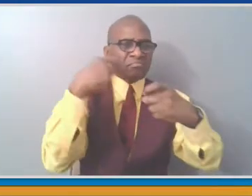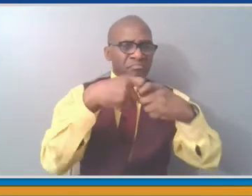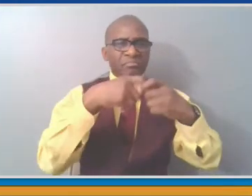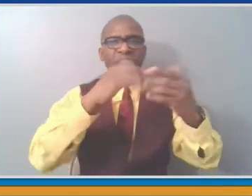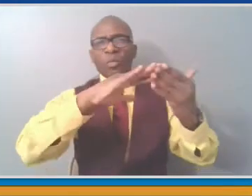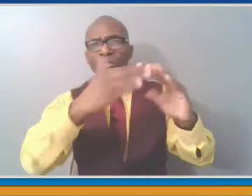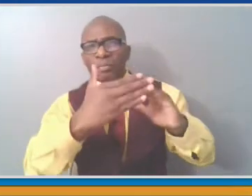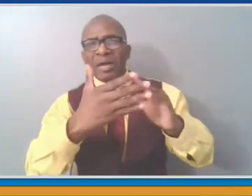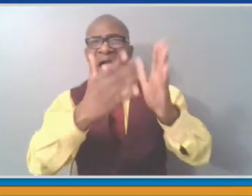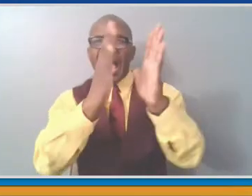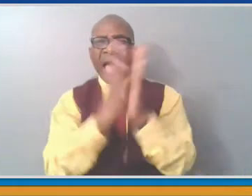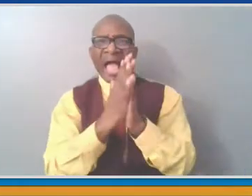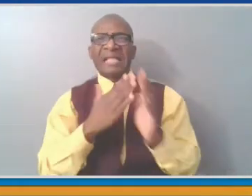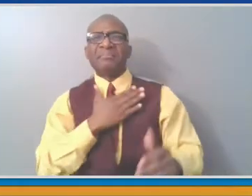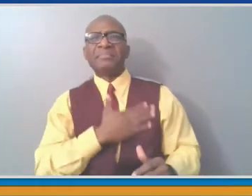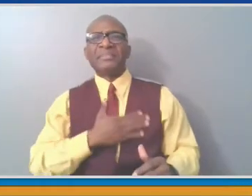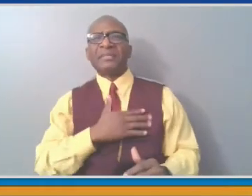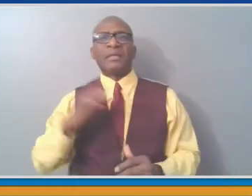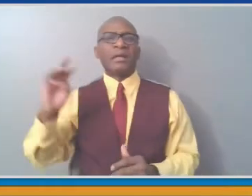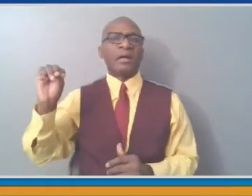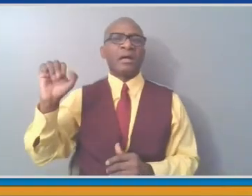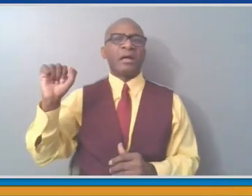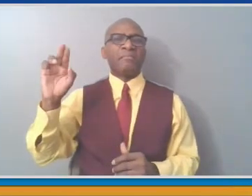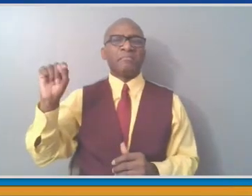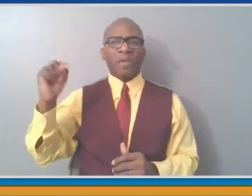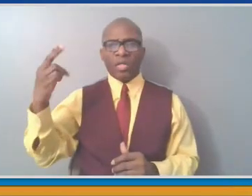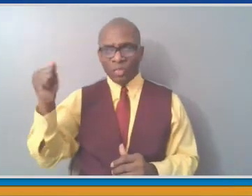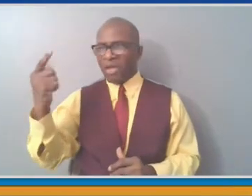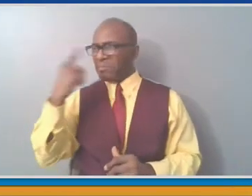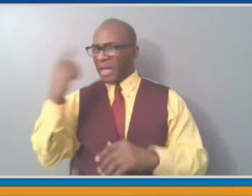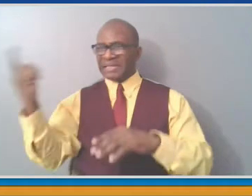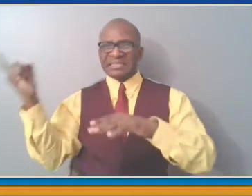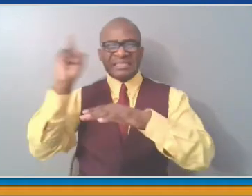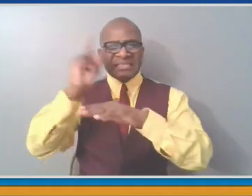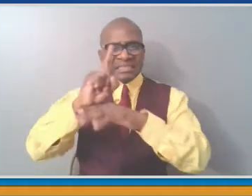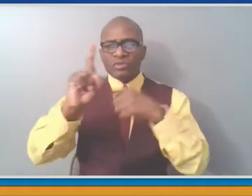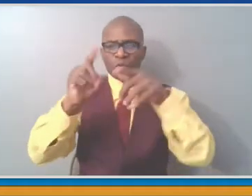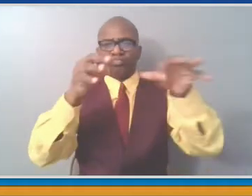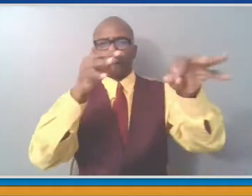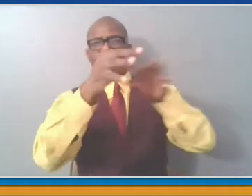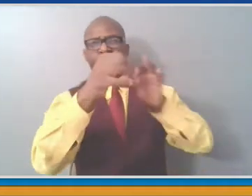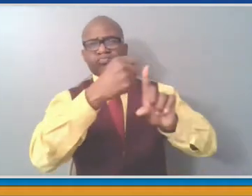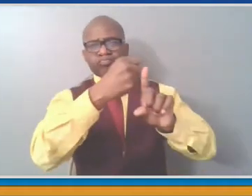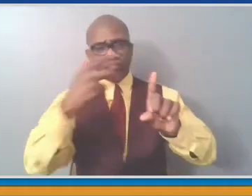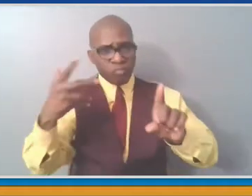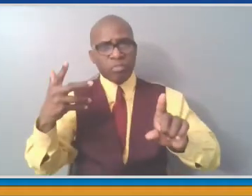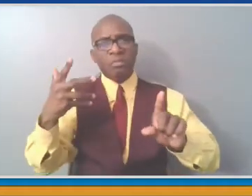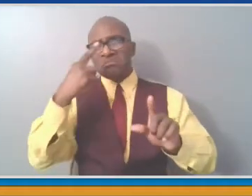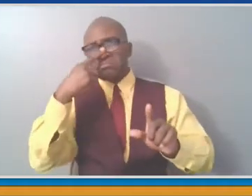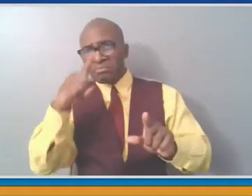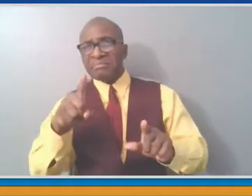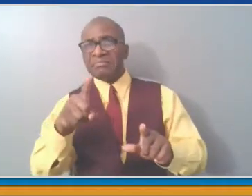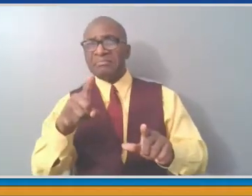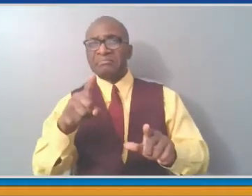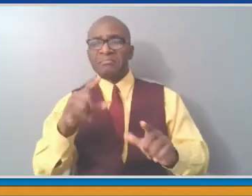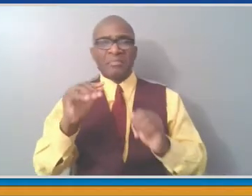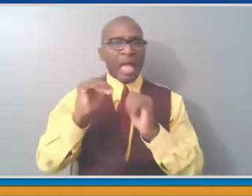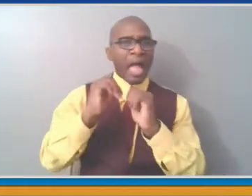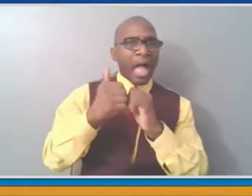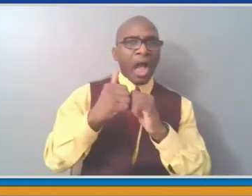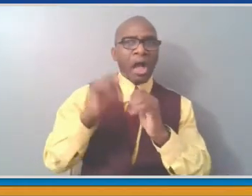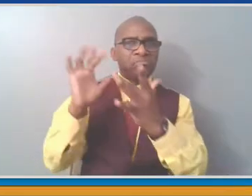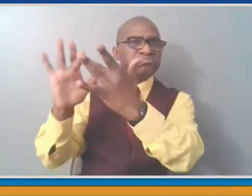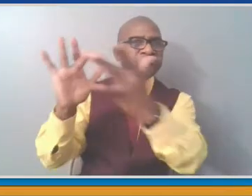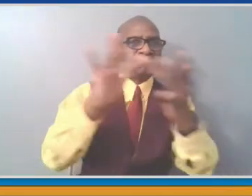and then we will have an opportunity to see a video that's been prepared through Sun River and Peekskill and this PSA